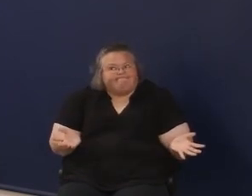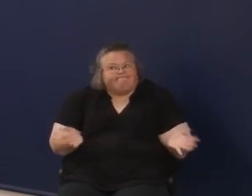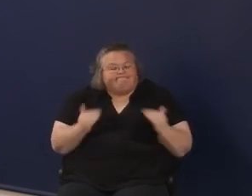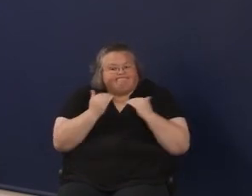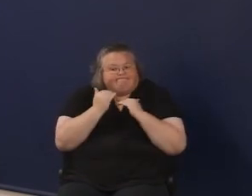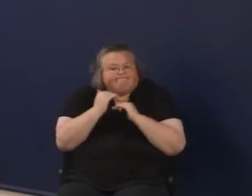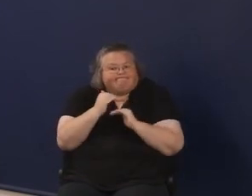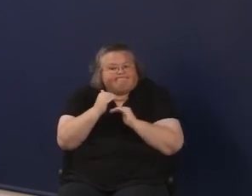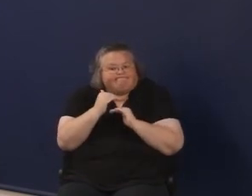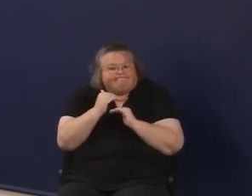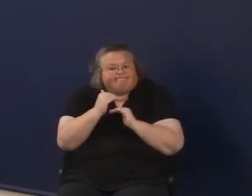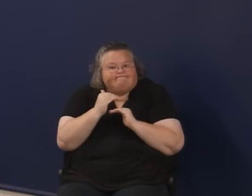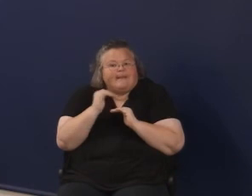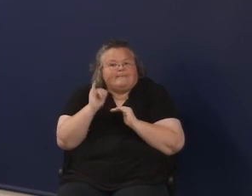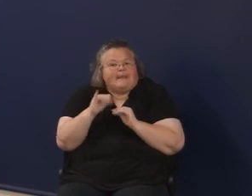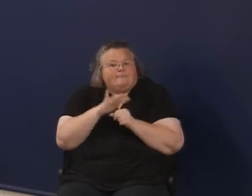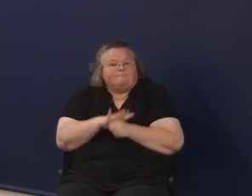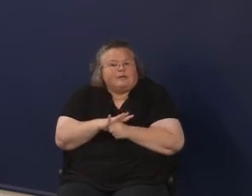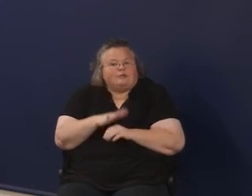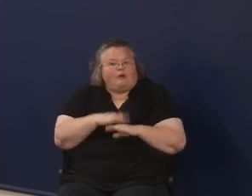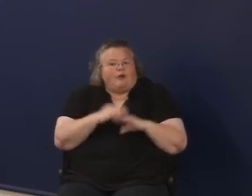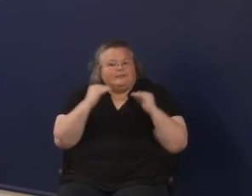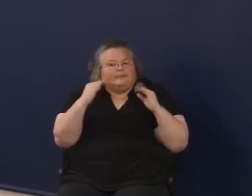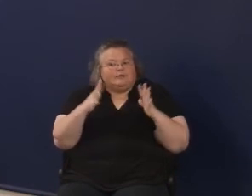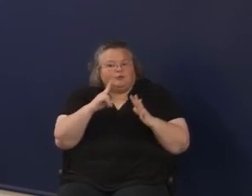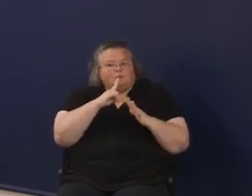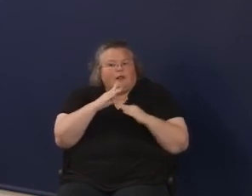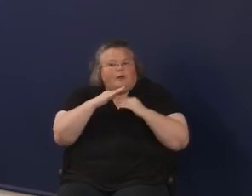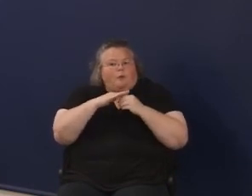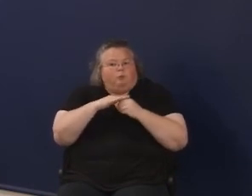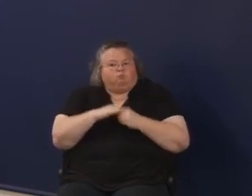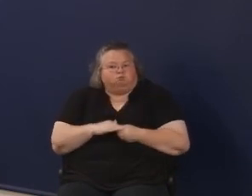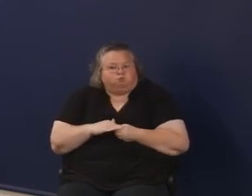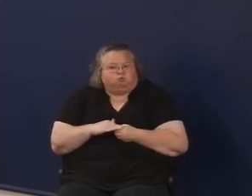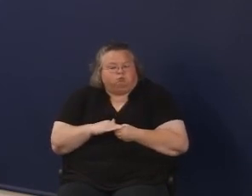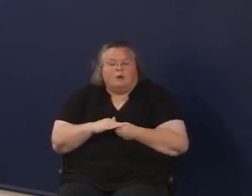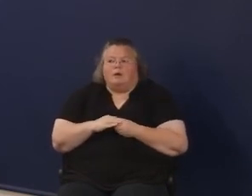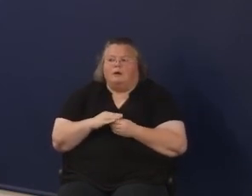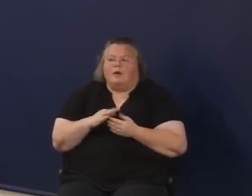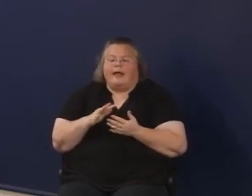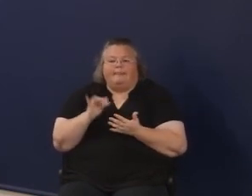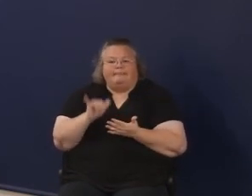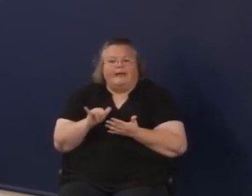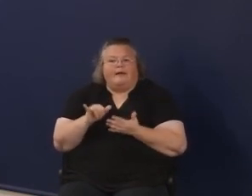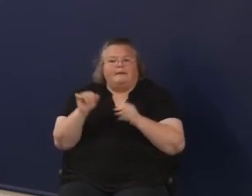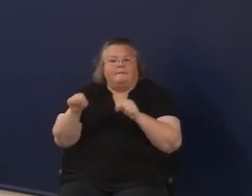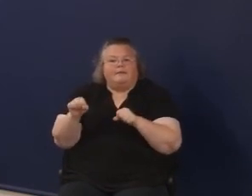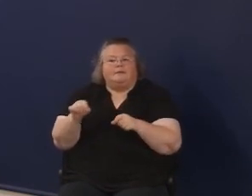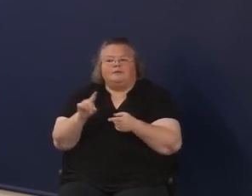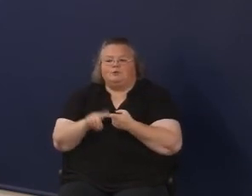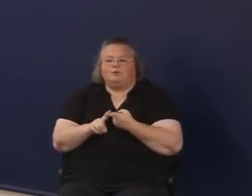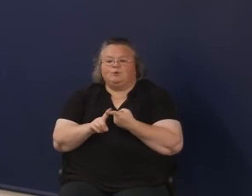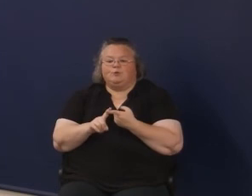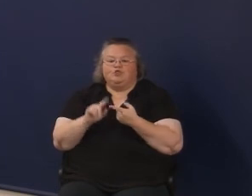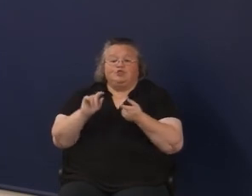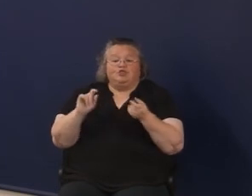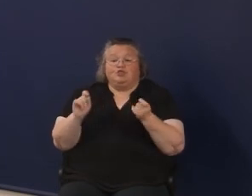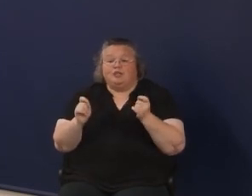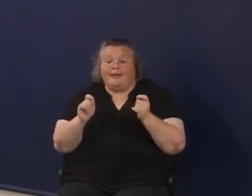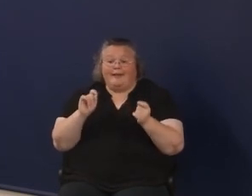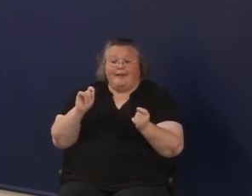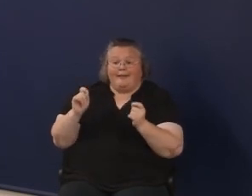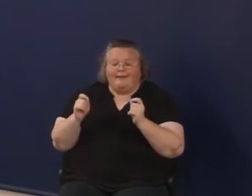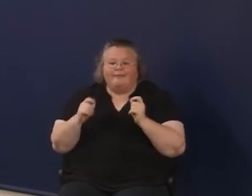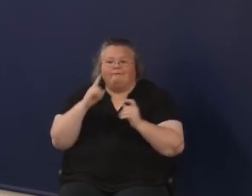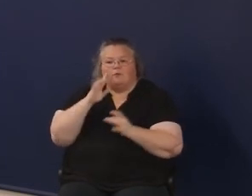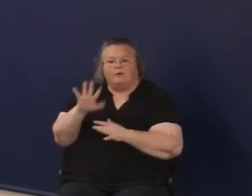where that kind of pressure put on teachers totally erodes that ability to change what's